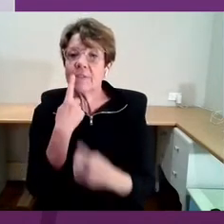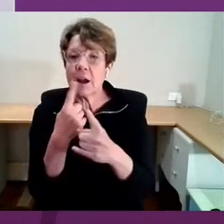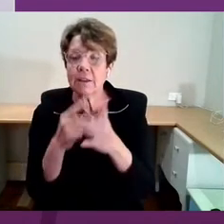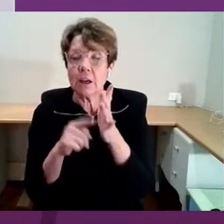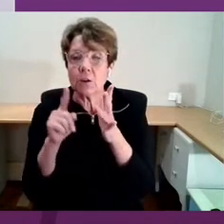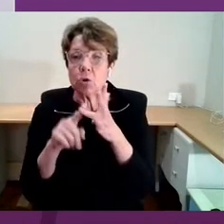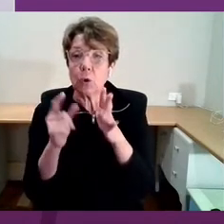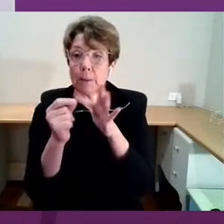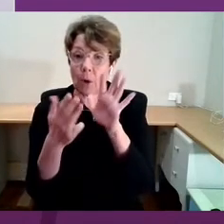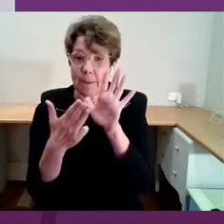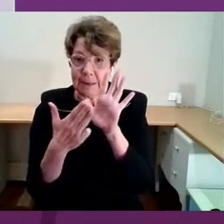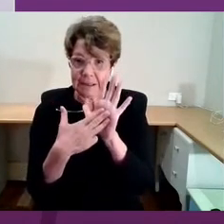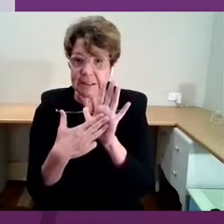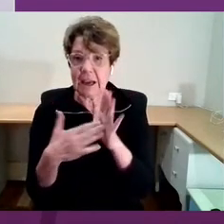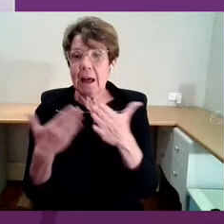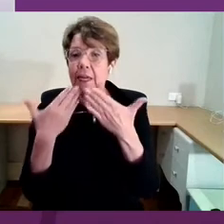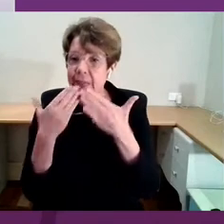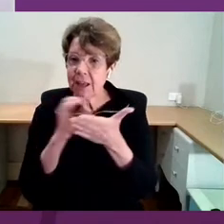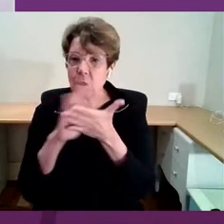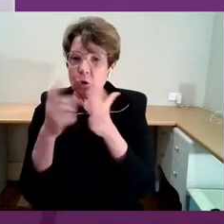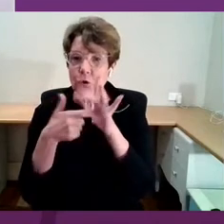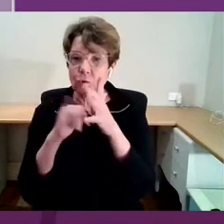being with us and a warm welcome.